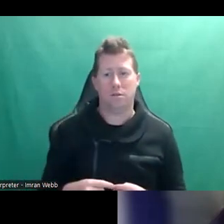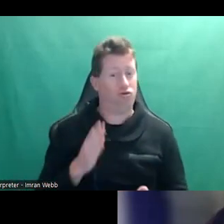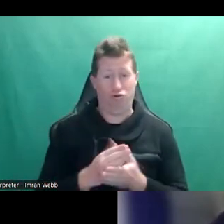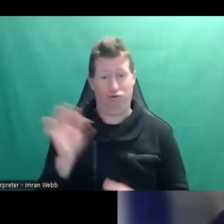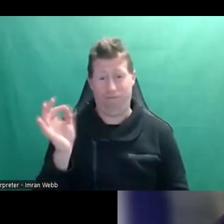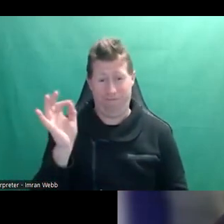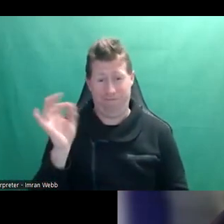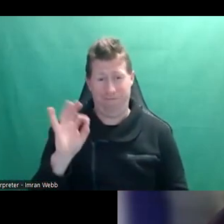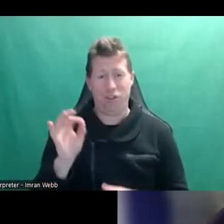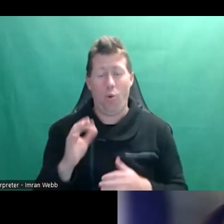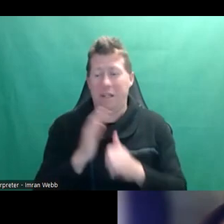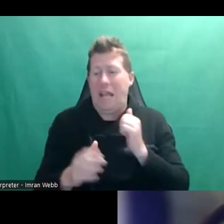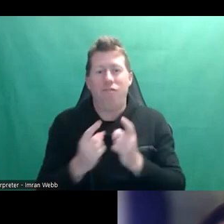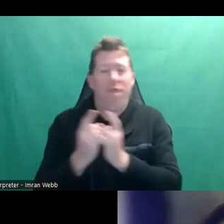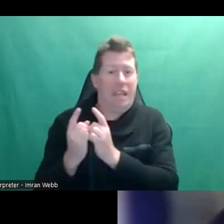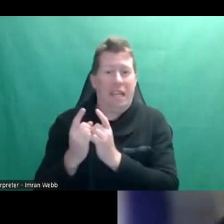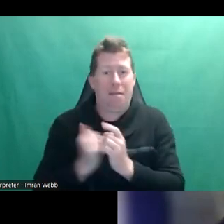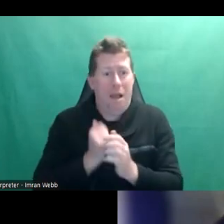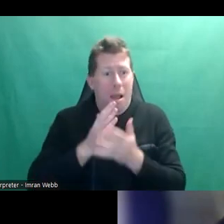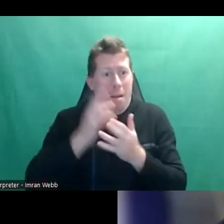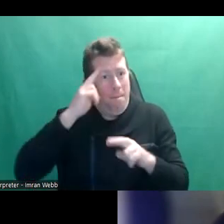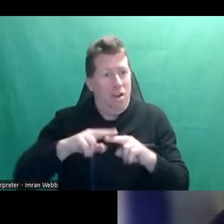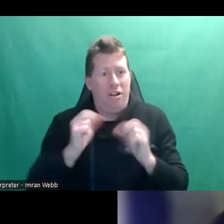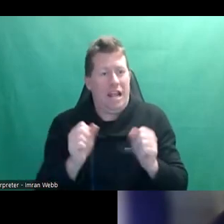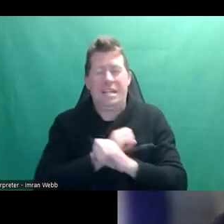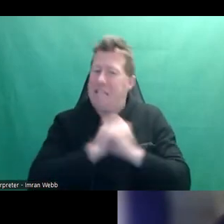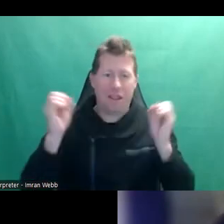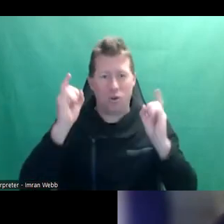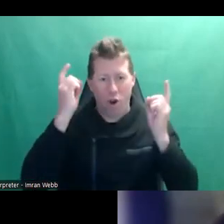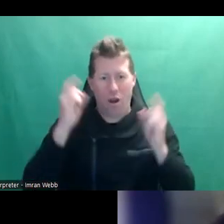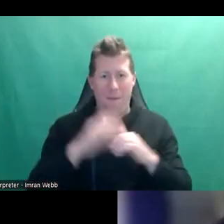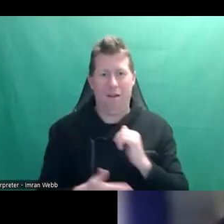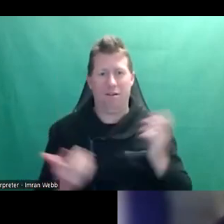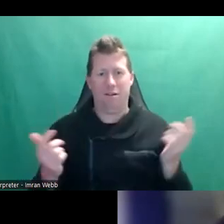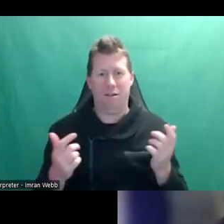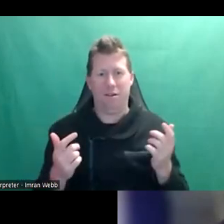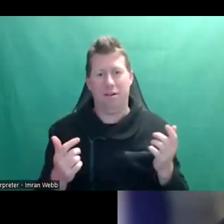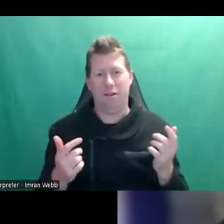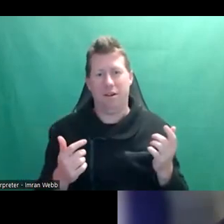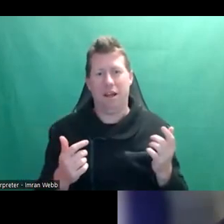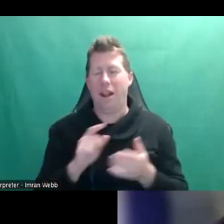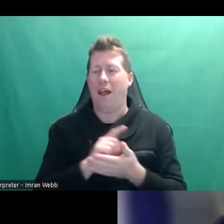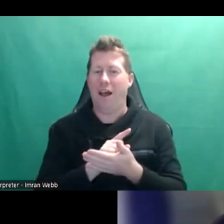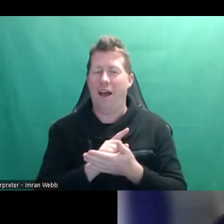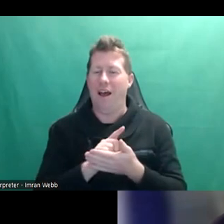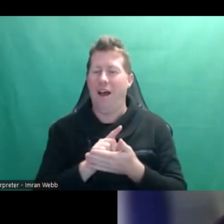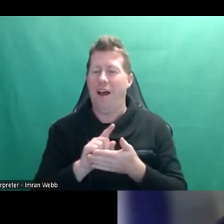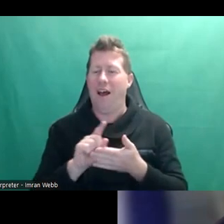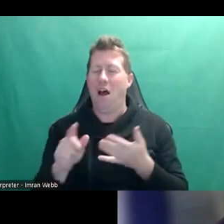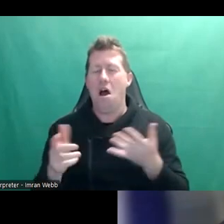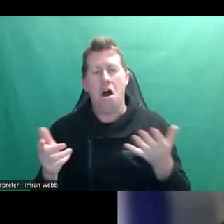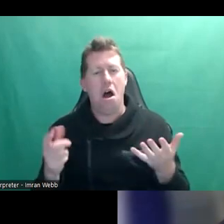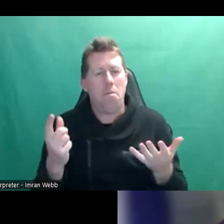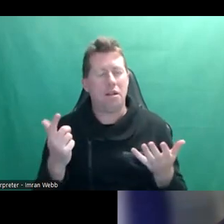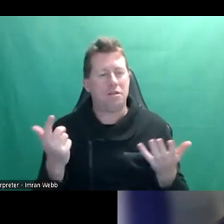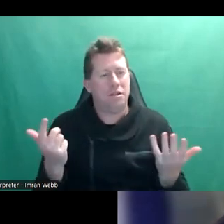not really a thing. My parents had nothing to worry about. And then it did start to pick up, thankfully, before I finished high school. But, you